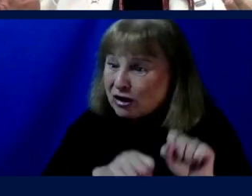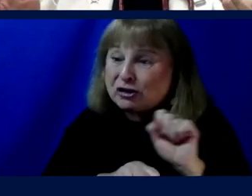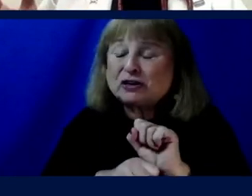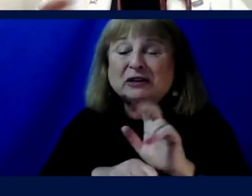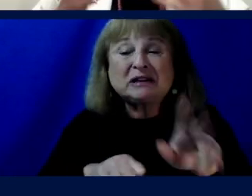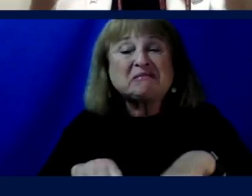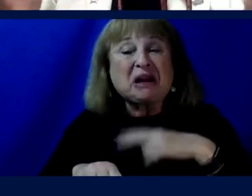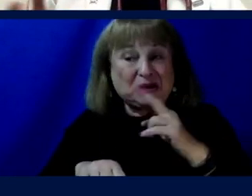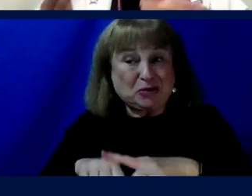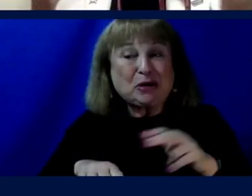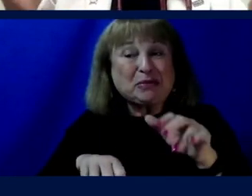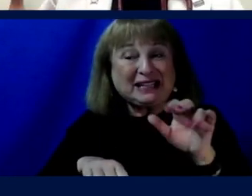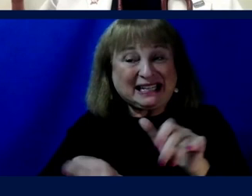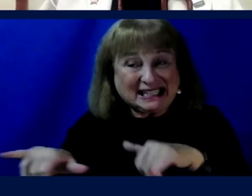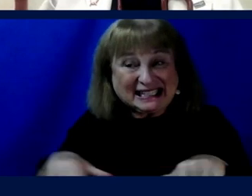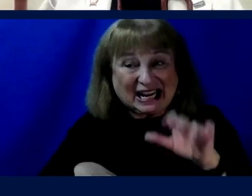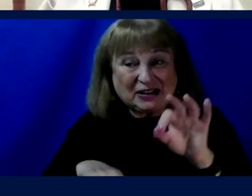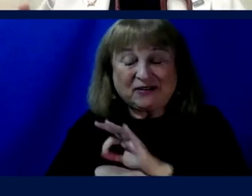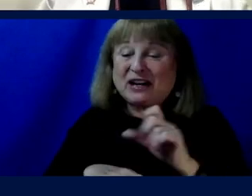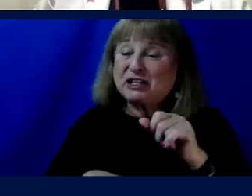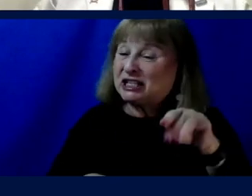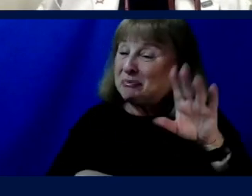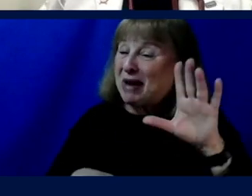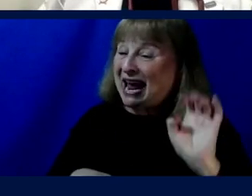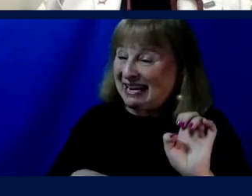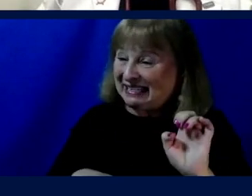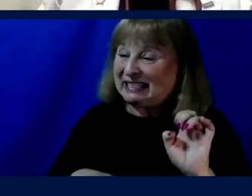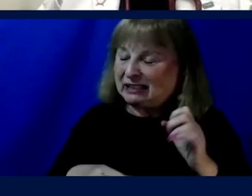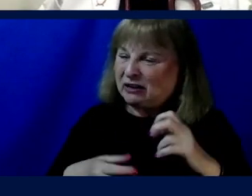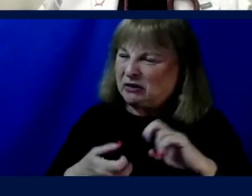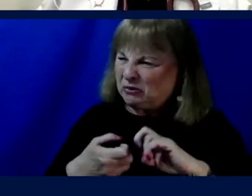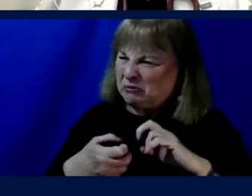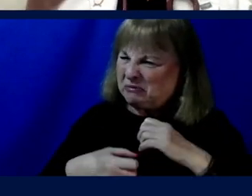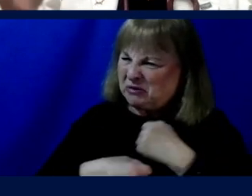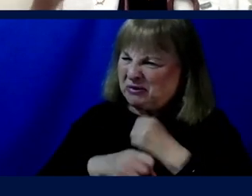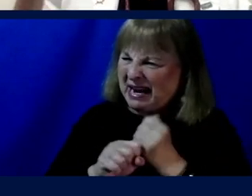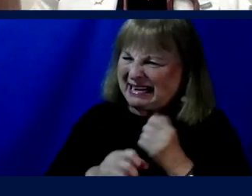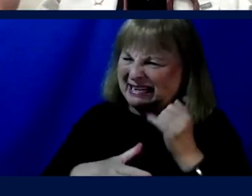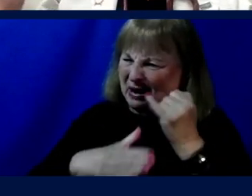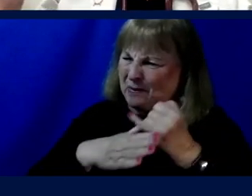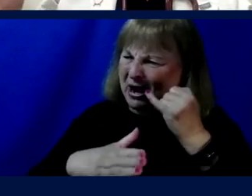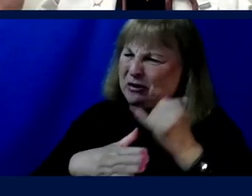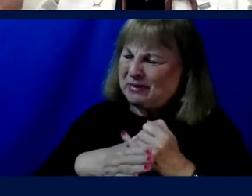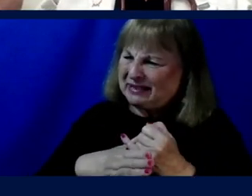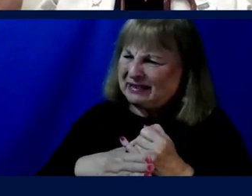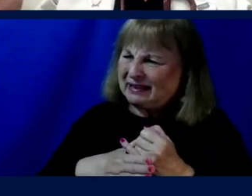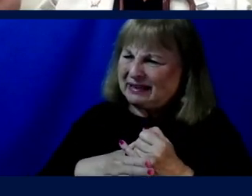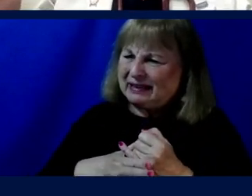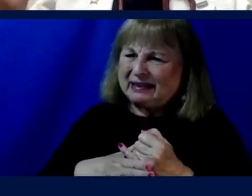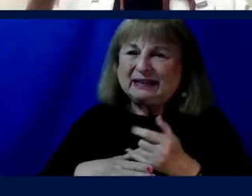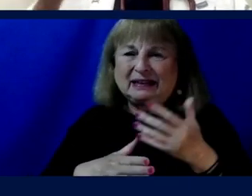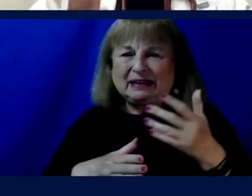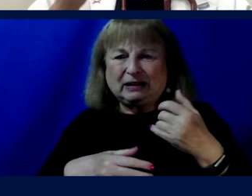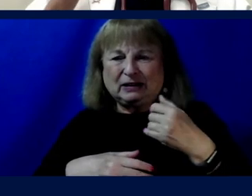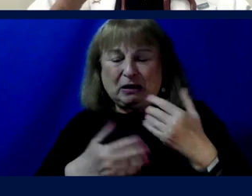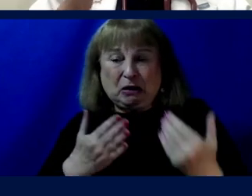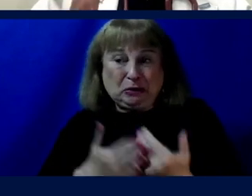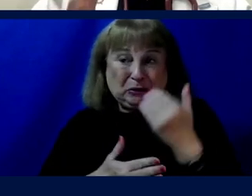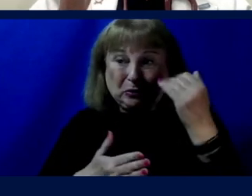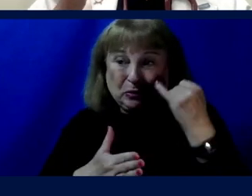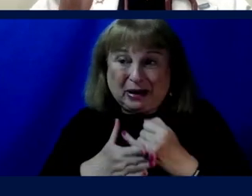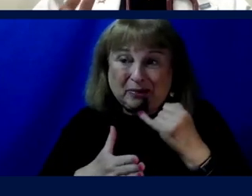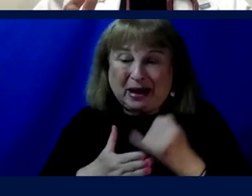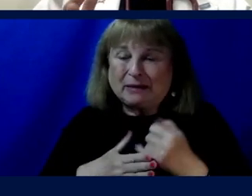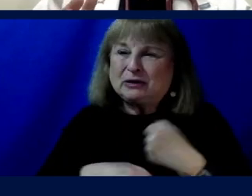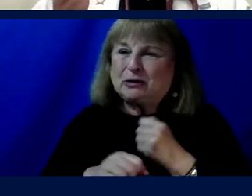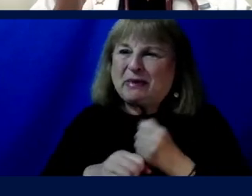normally a standard function. space has created some impairments. They've taken a person who has no impairments and created a